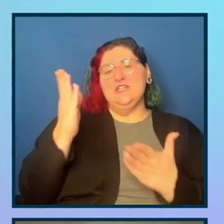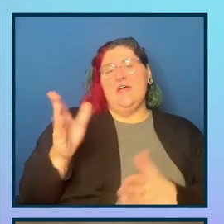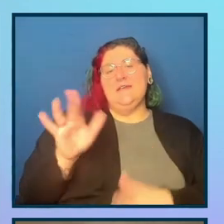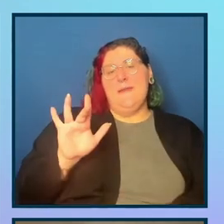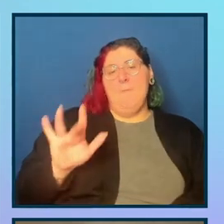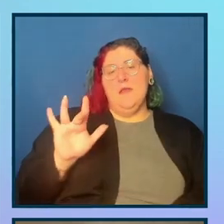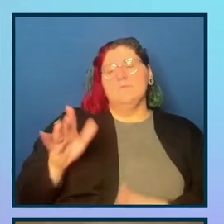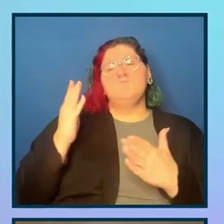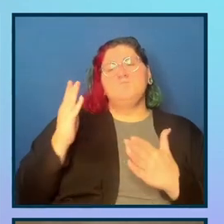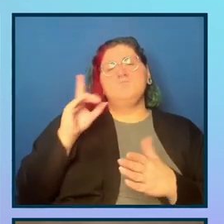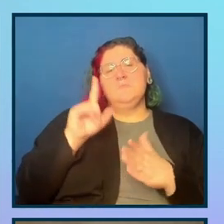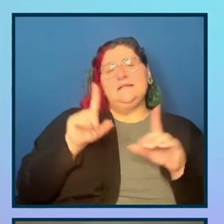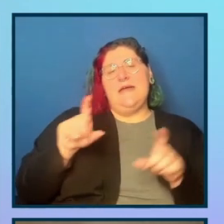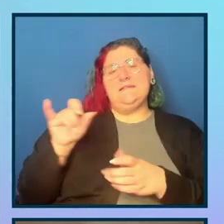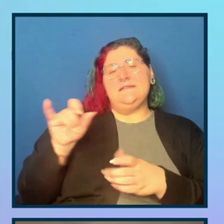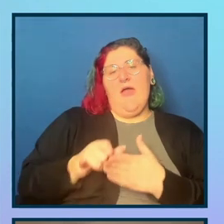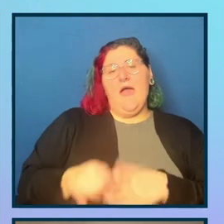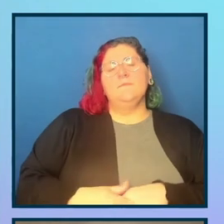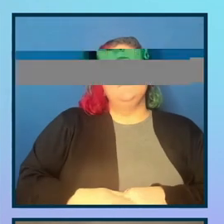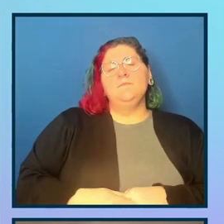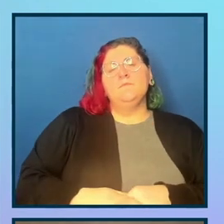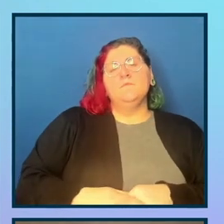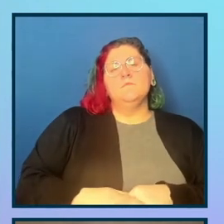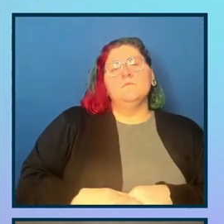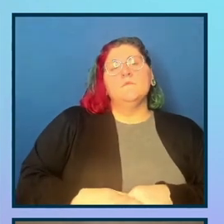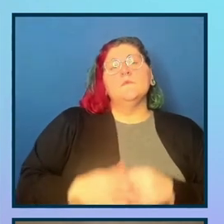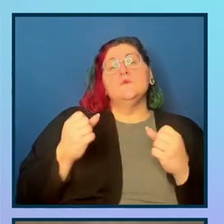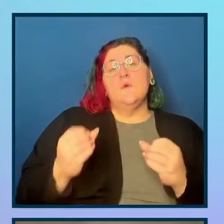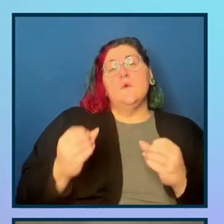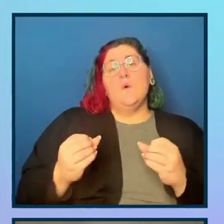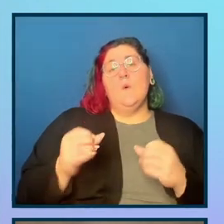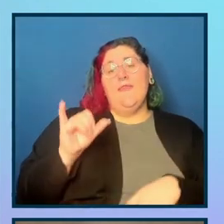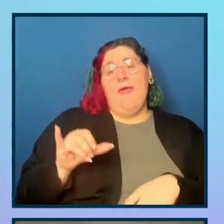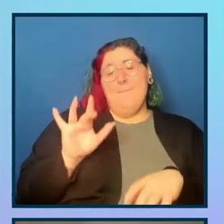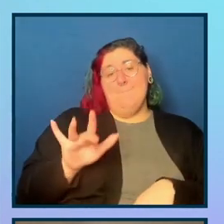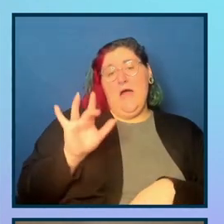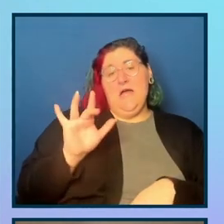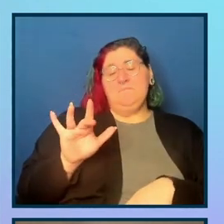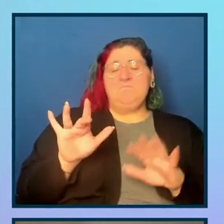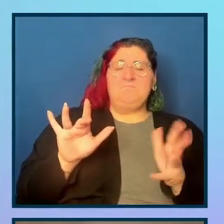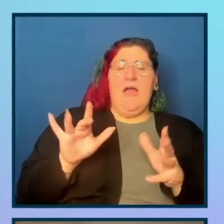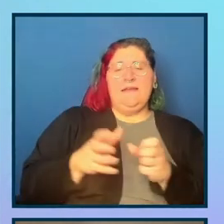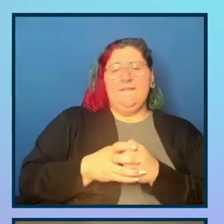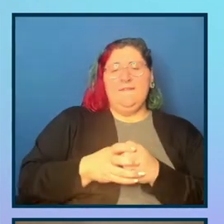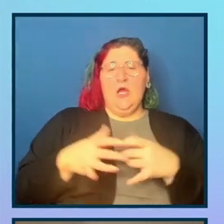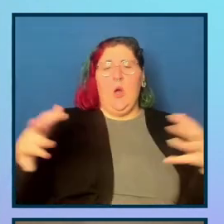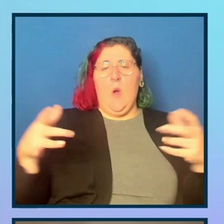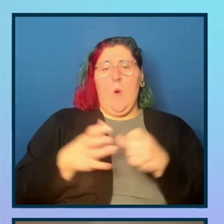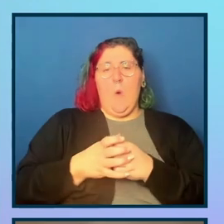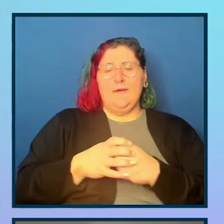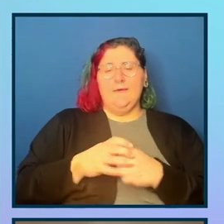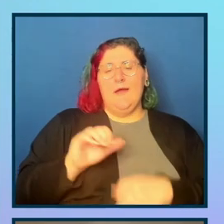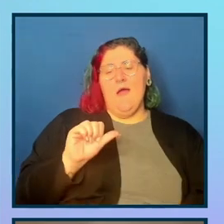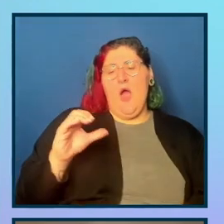selections I just made. So first off the individual button that is part of a kind of an accordion. So it does have some states, um, on